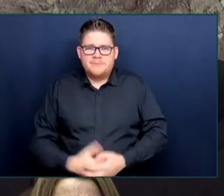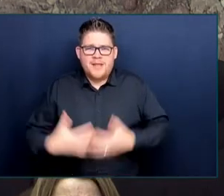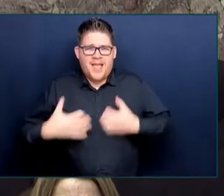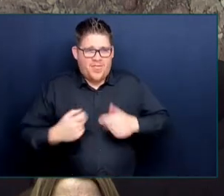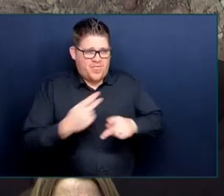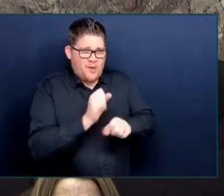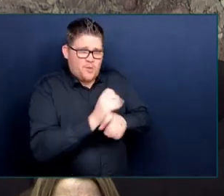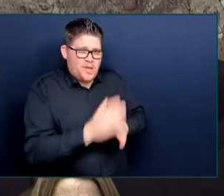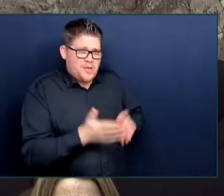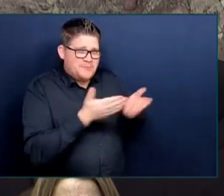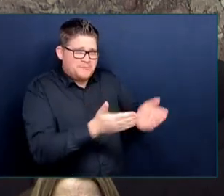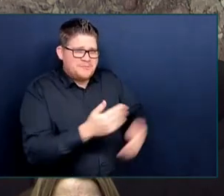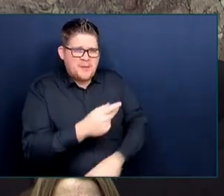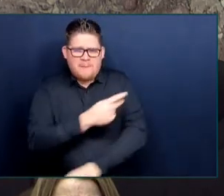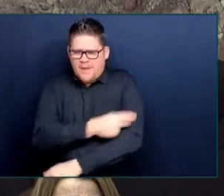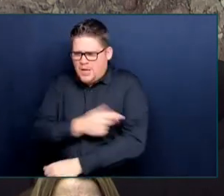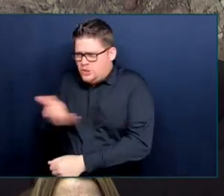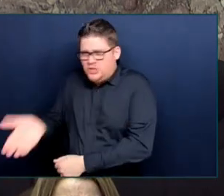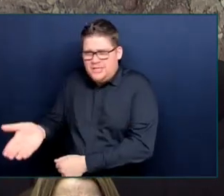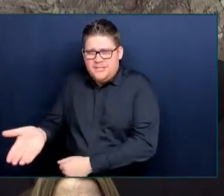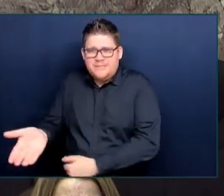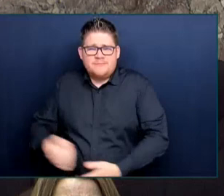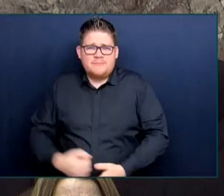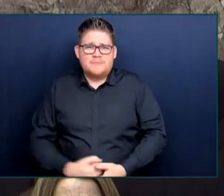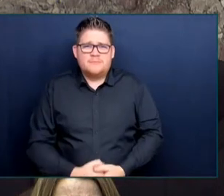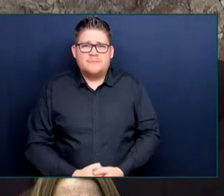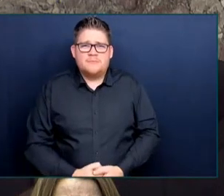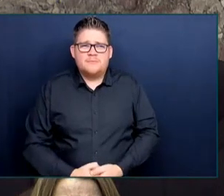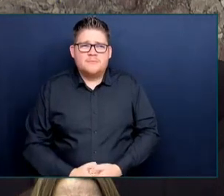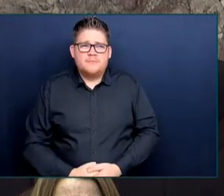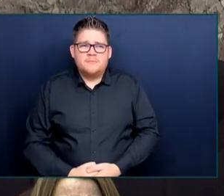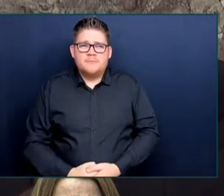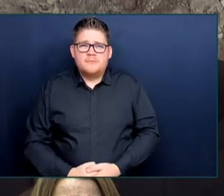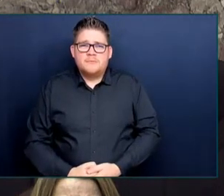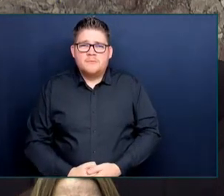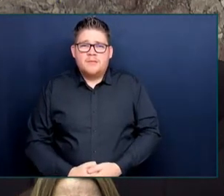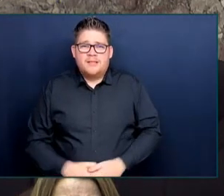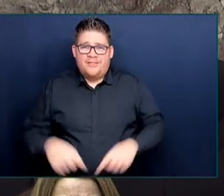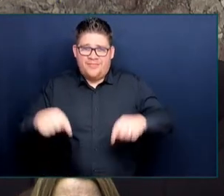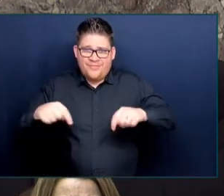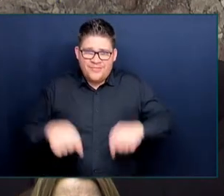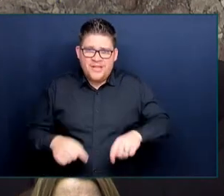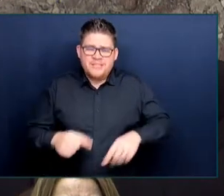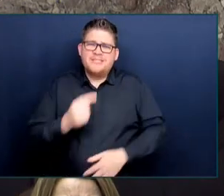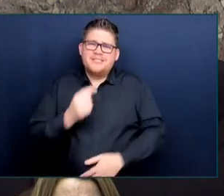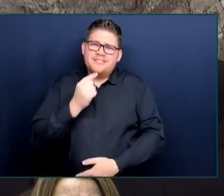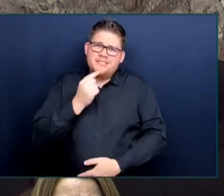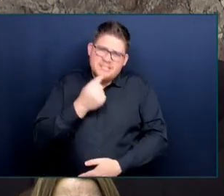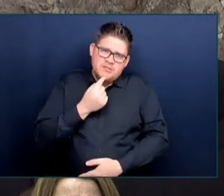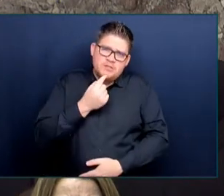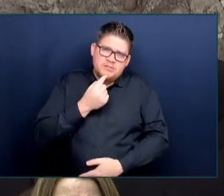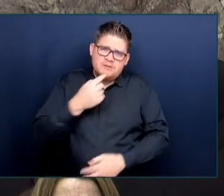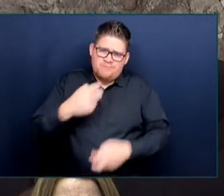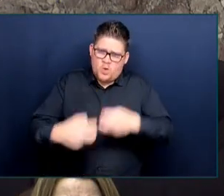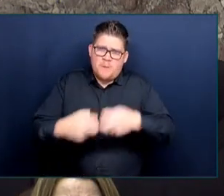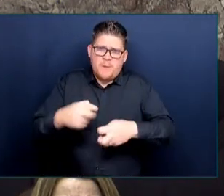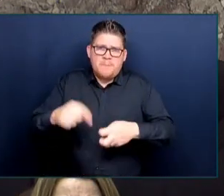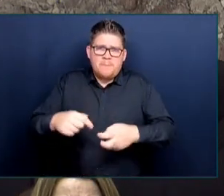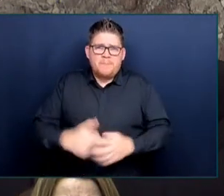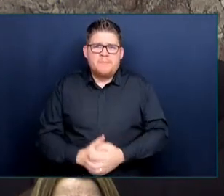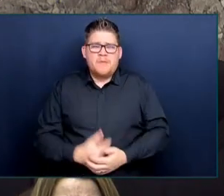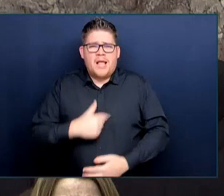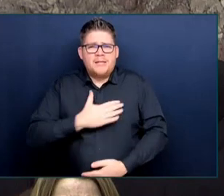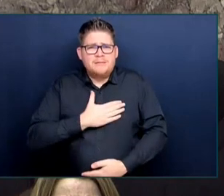Honourable Speaker, you know, it's a fundamentally serious issue. It's one I take fundamentally seriously. It's one we've taken action on. It's one that we're